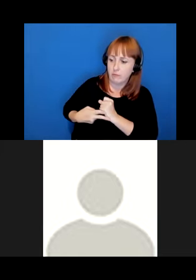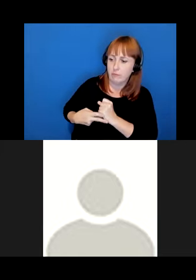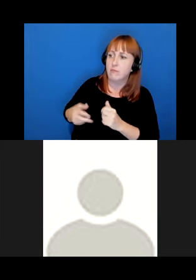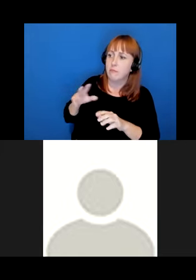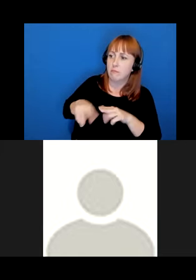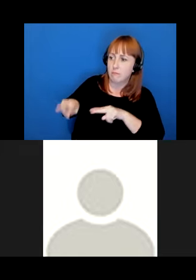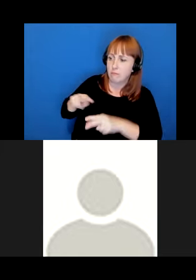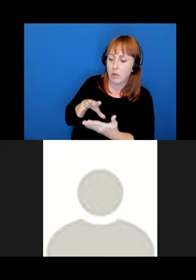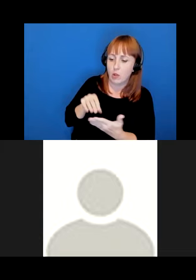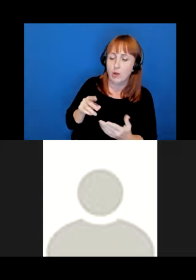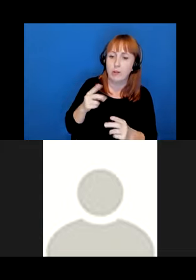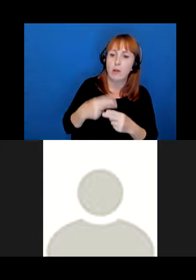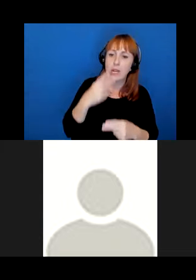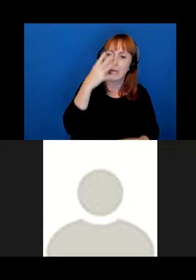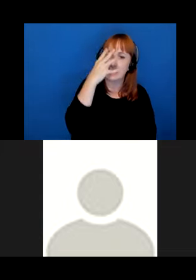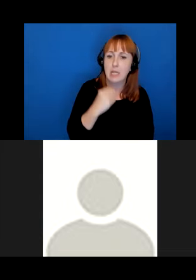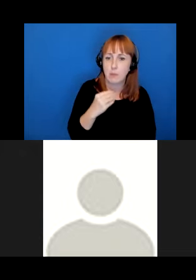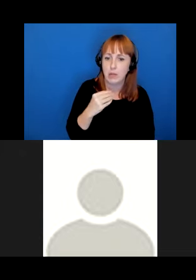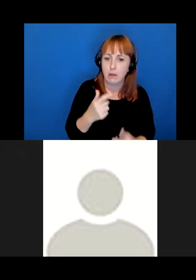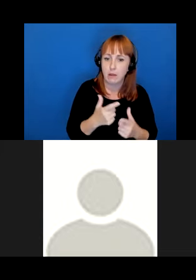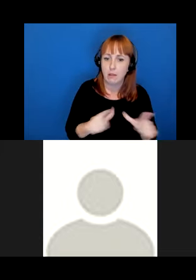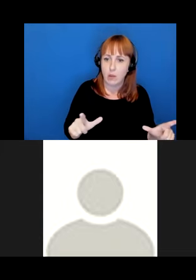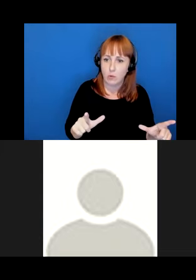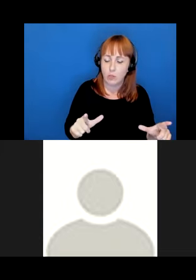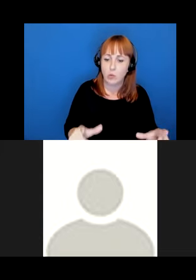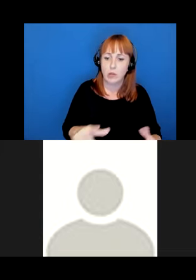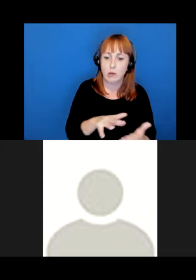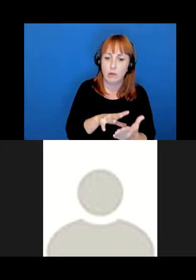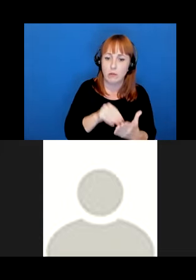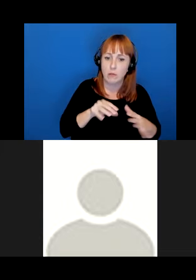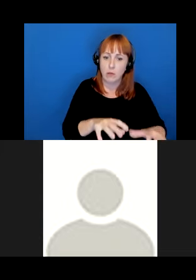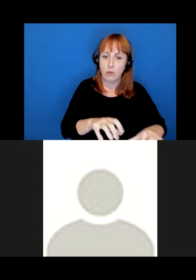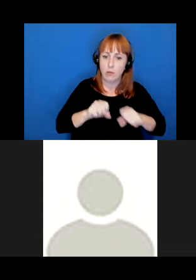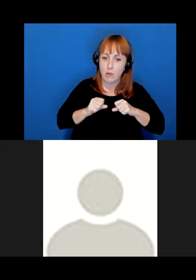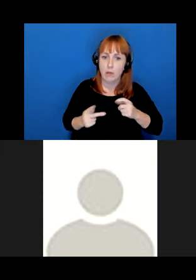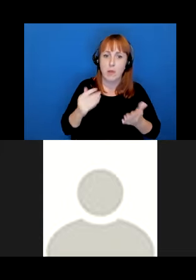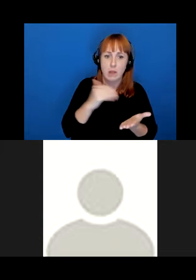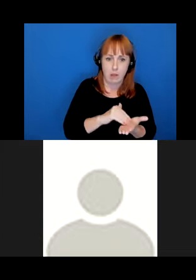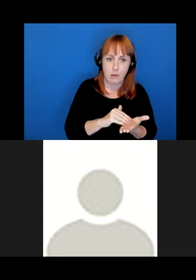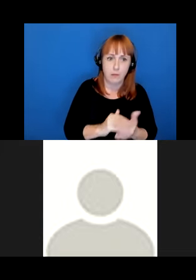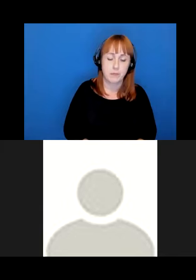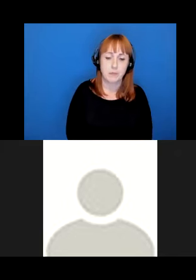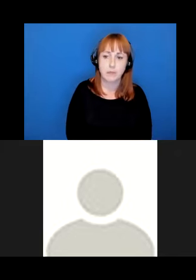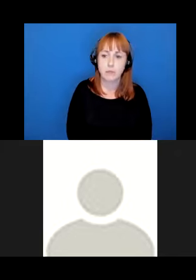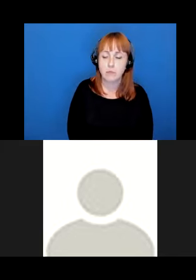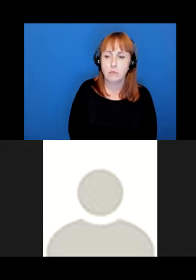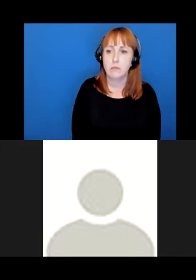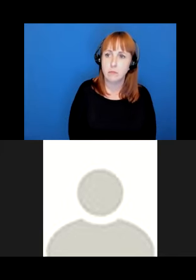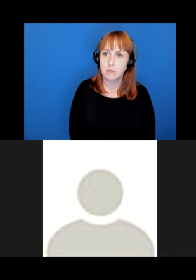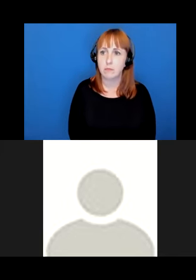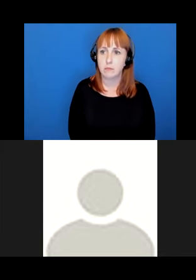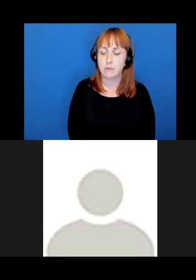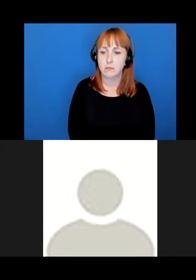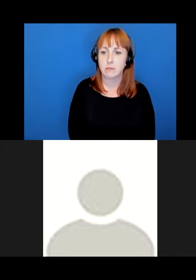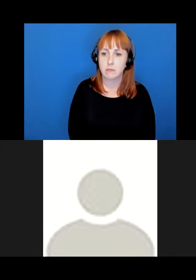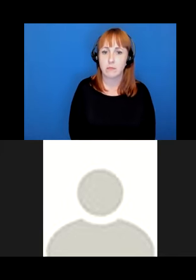actually sleeping languages that can be reclaimed, as with Nyamiyata language. Terms like extinction are sometimes used